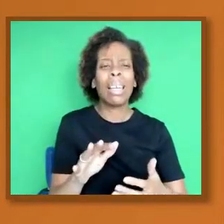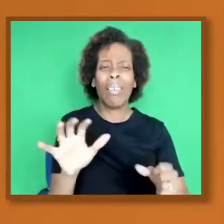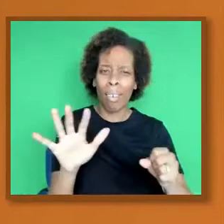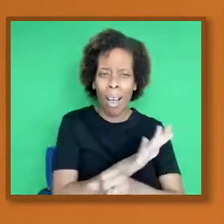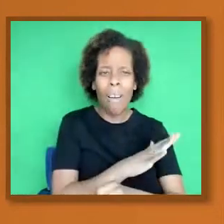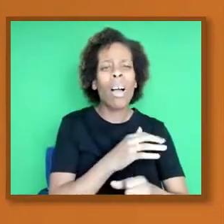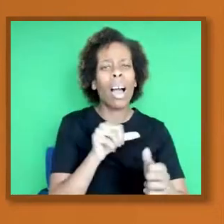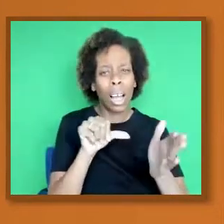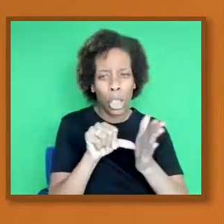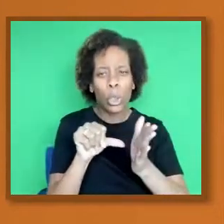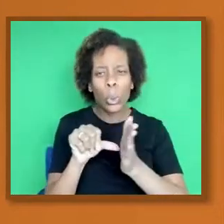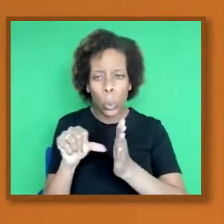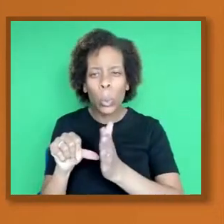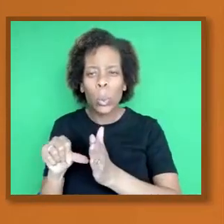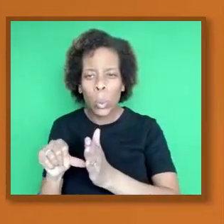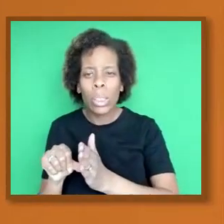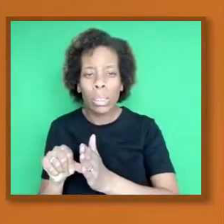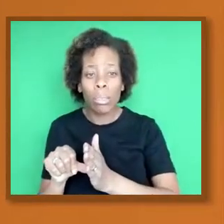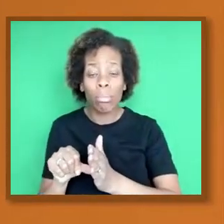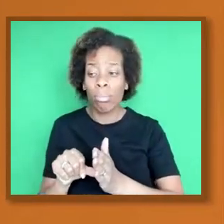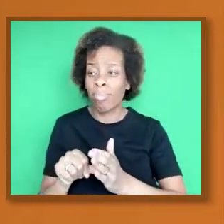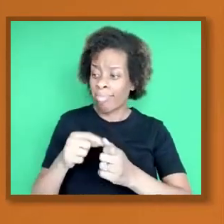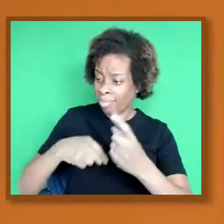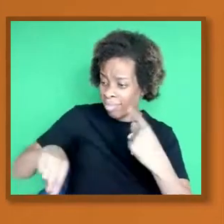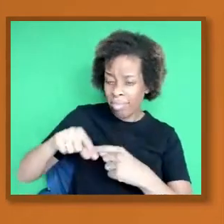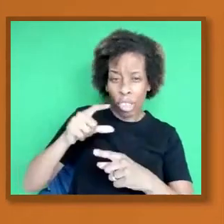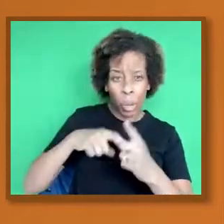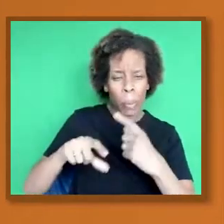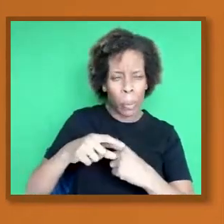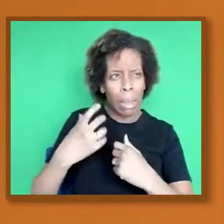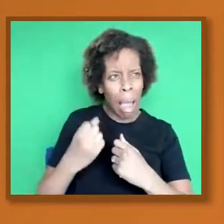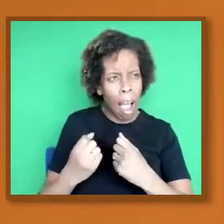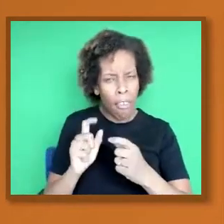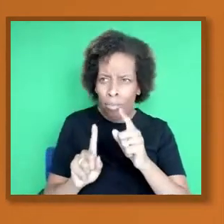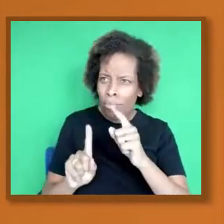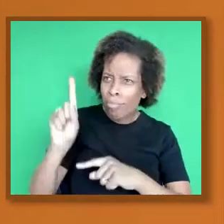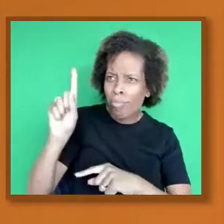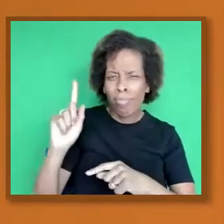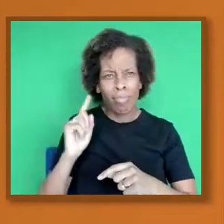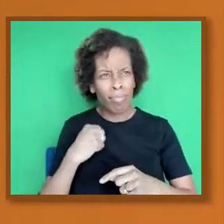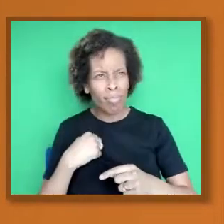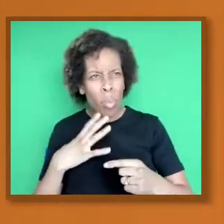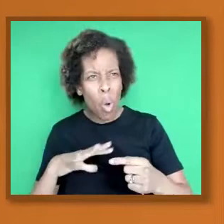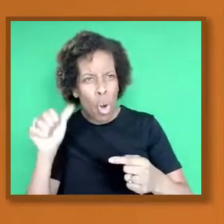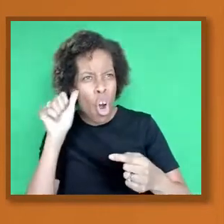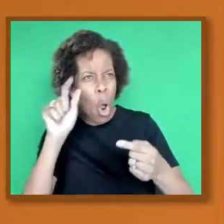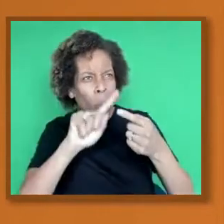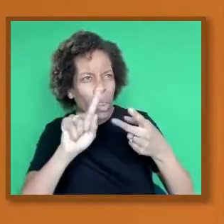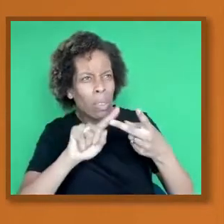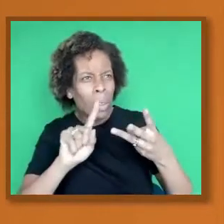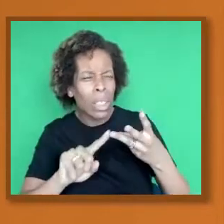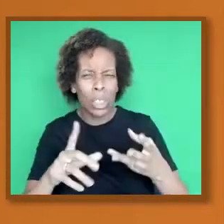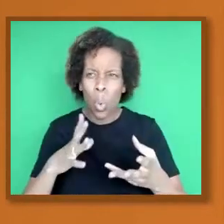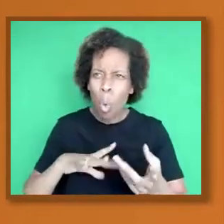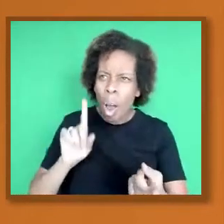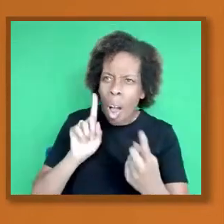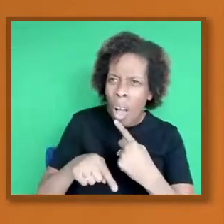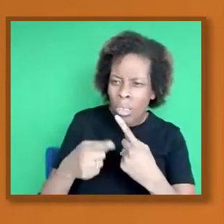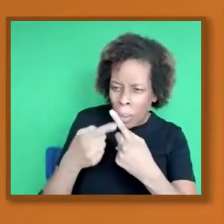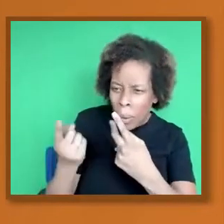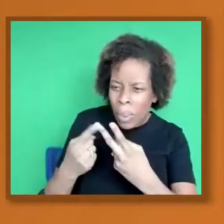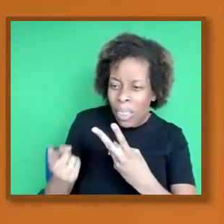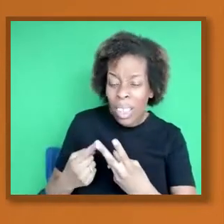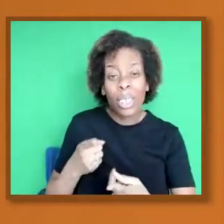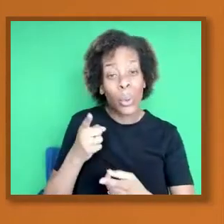people are asking. Those are the issues people want answers to in our community. And I really think